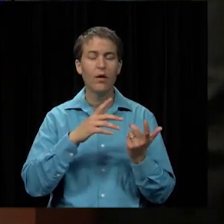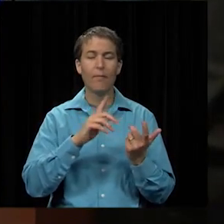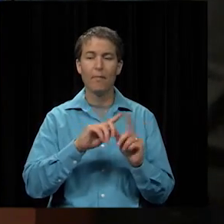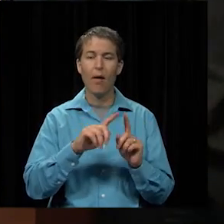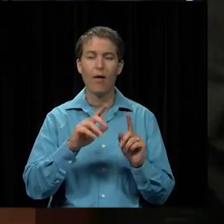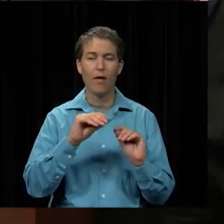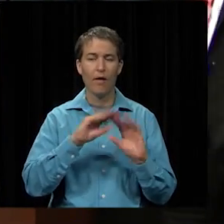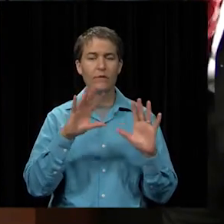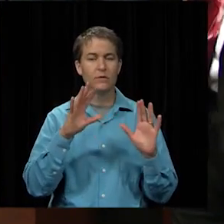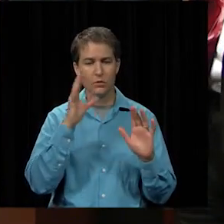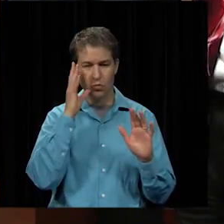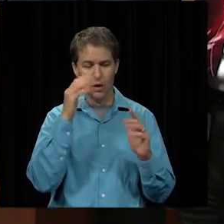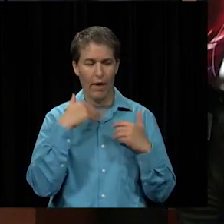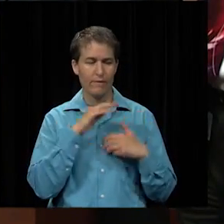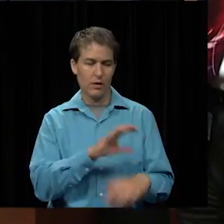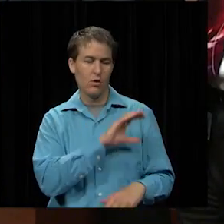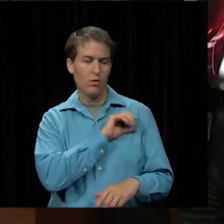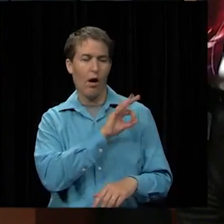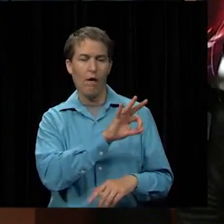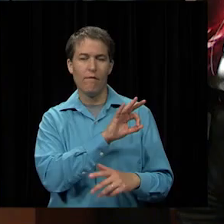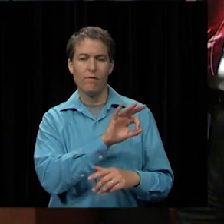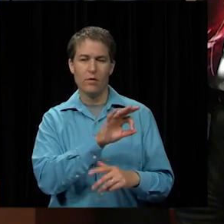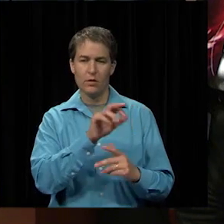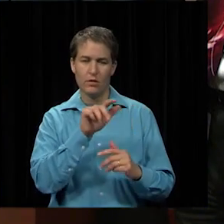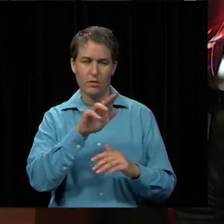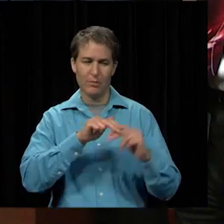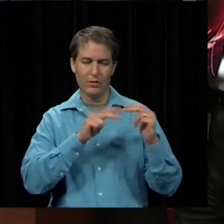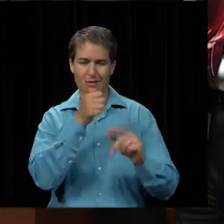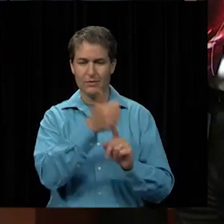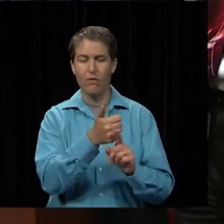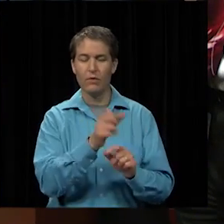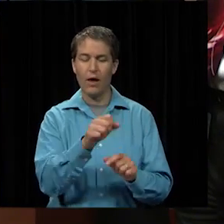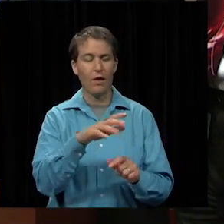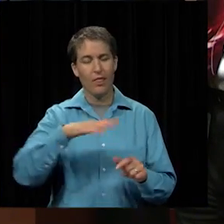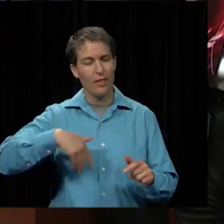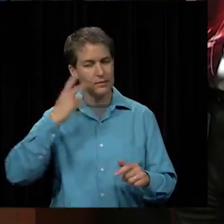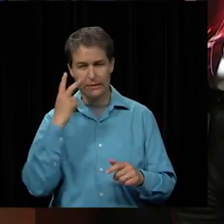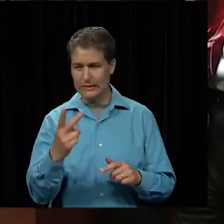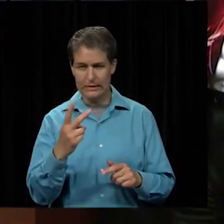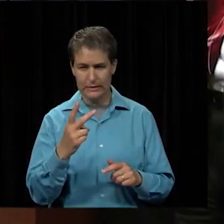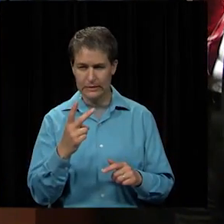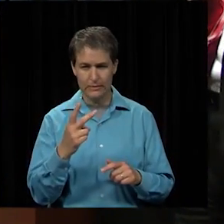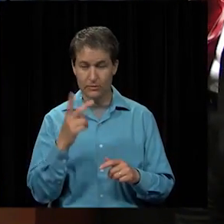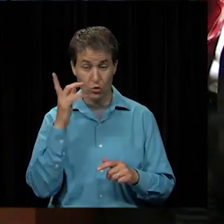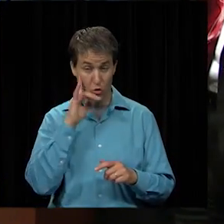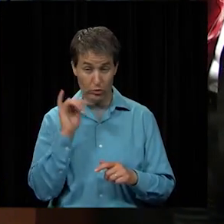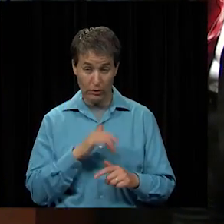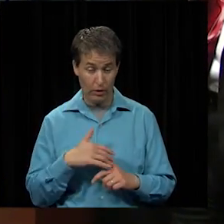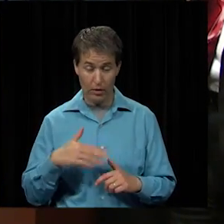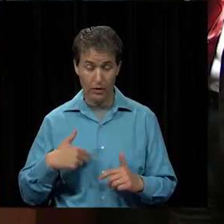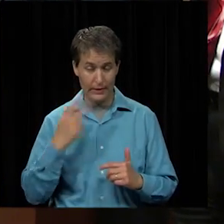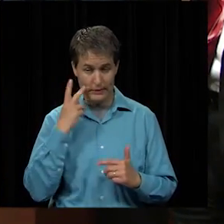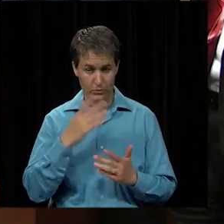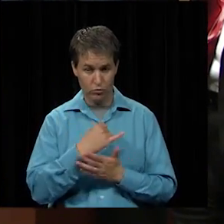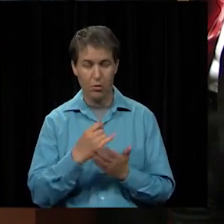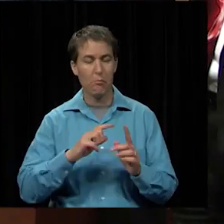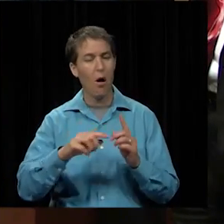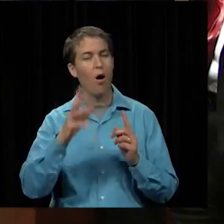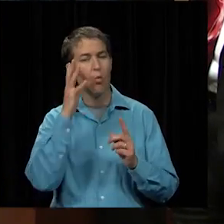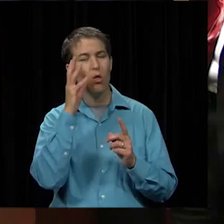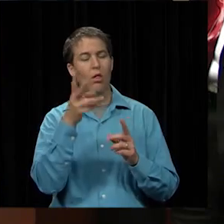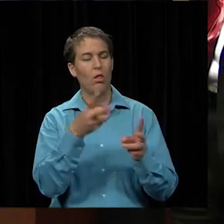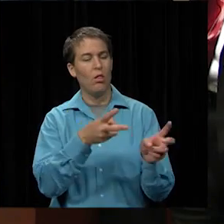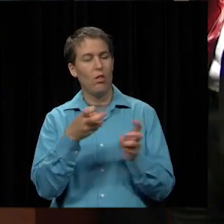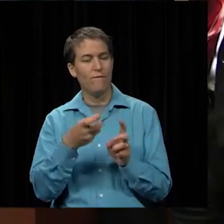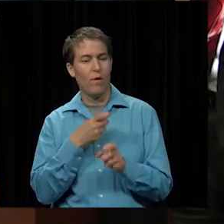obviously take on the characteristics of the existing building and the design, and we haven't seen those elevations yet. Yeah. But they will be derived from